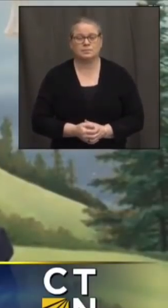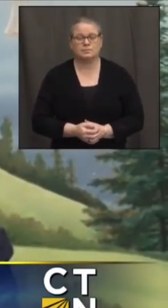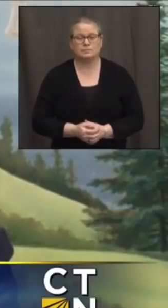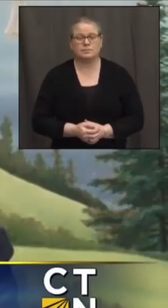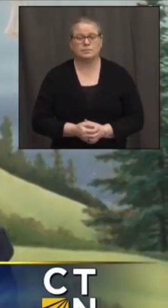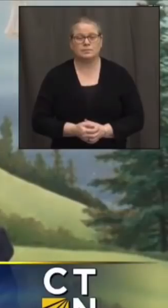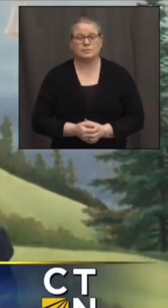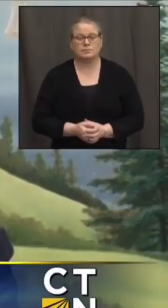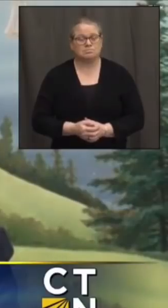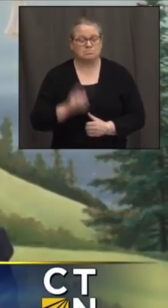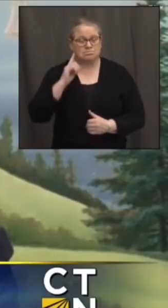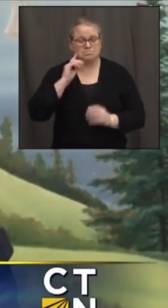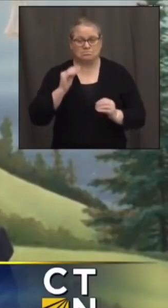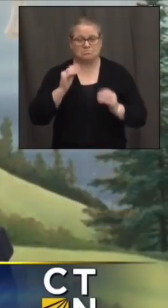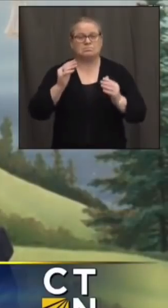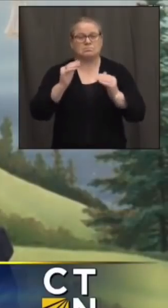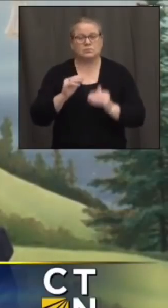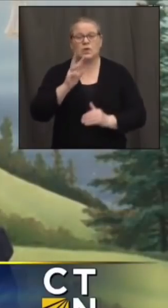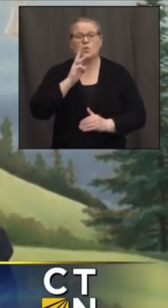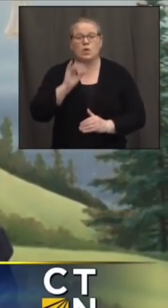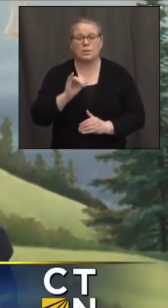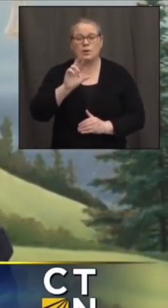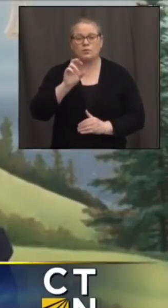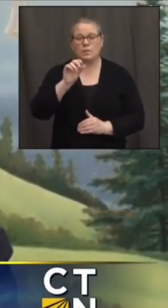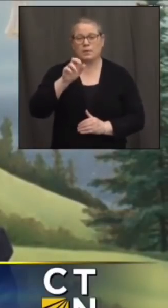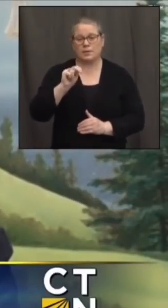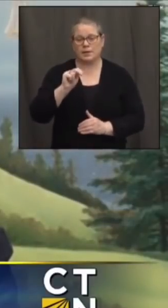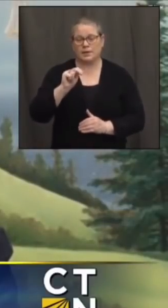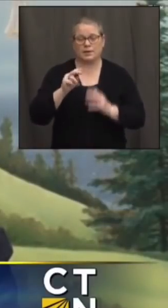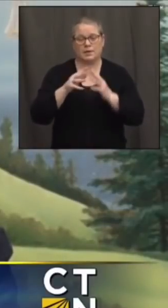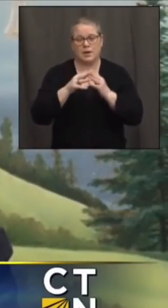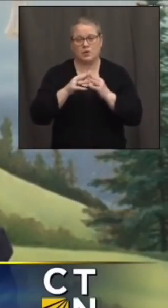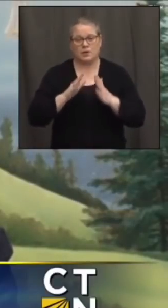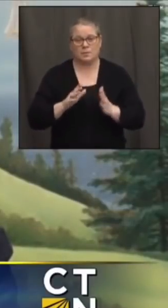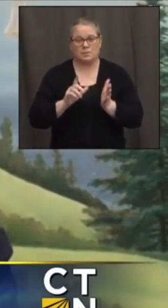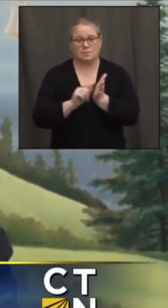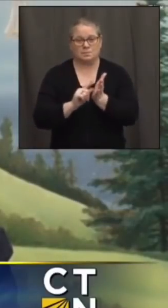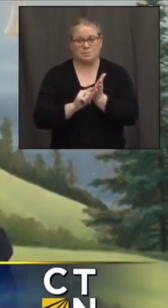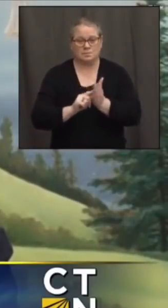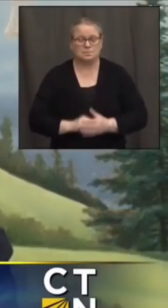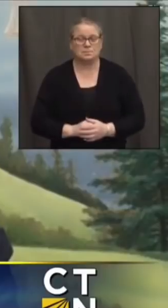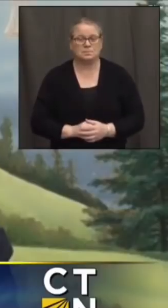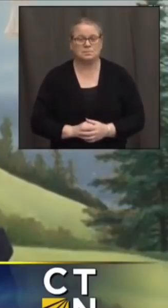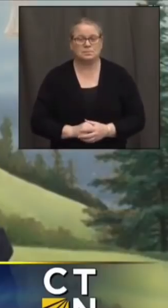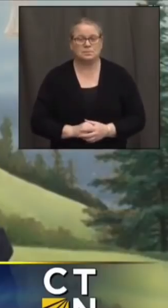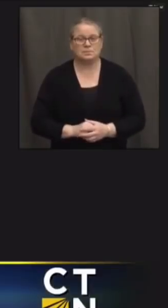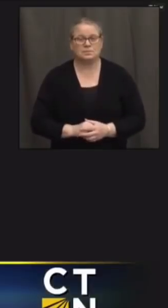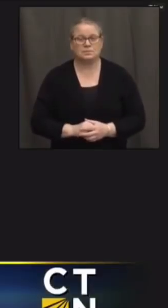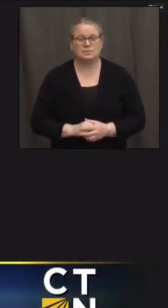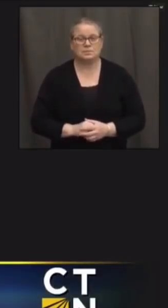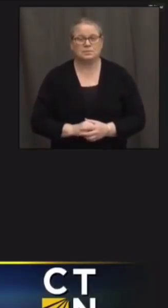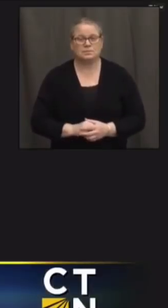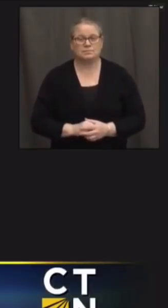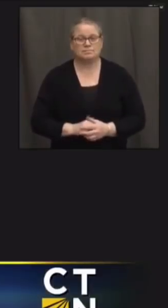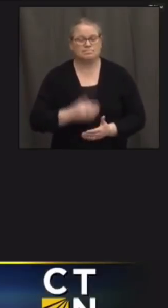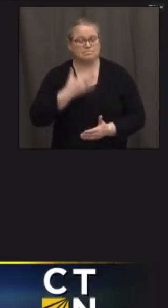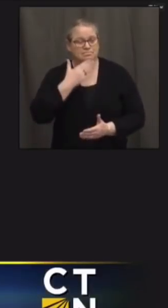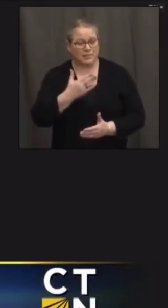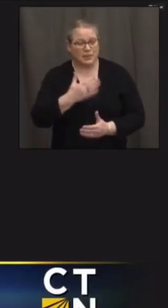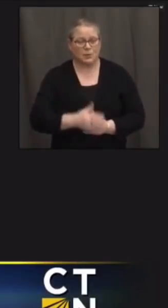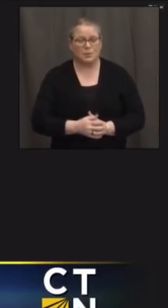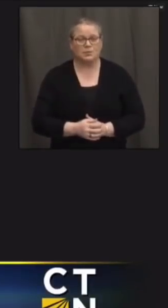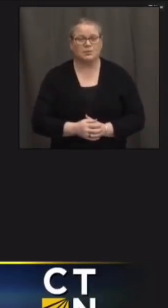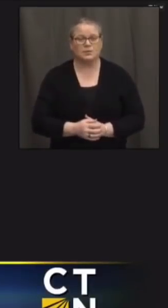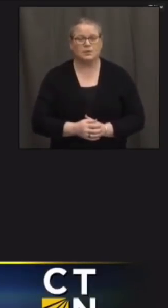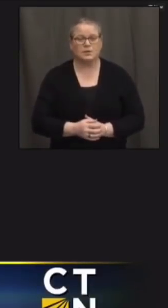the waterbury republican american uh thanks very much um